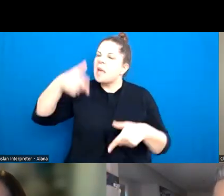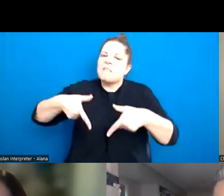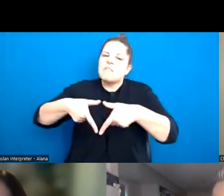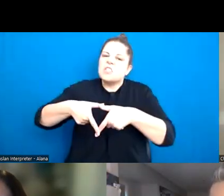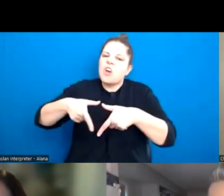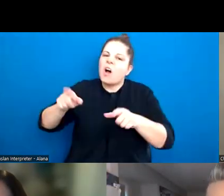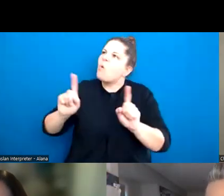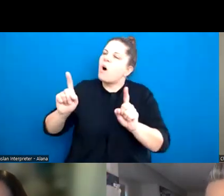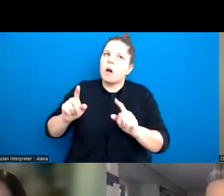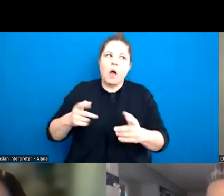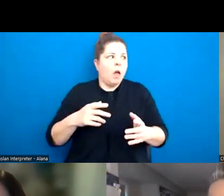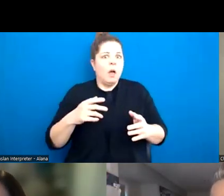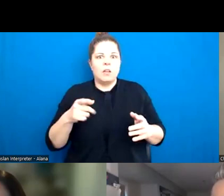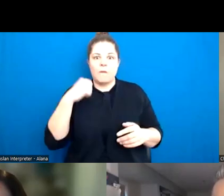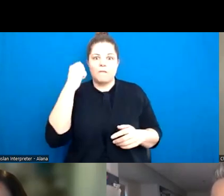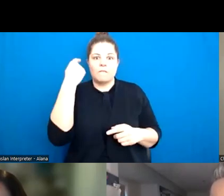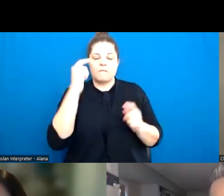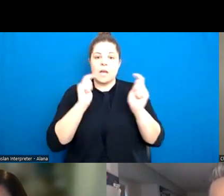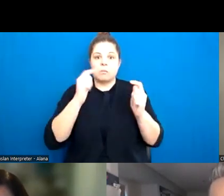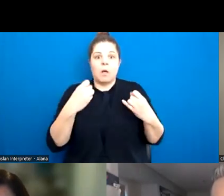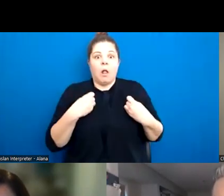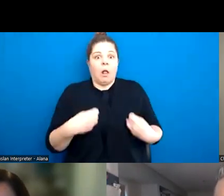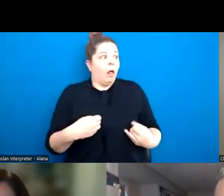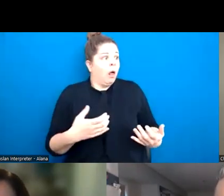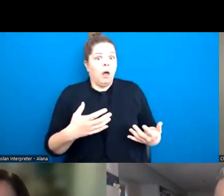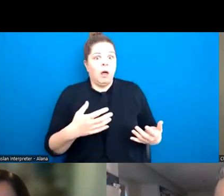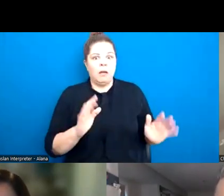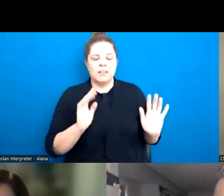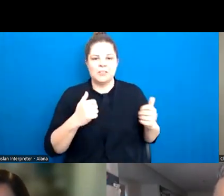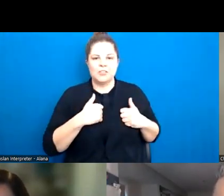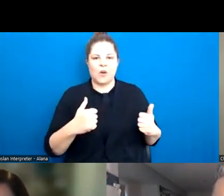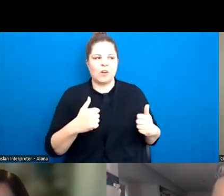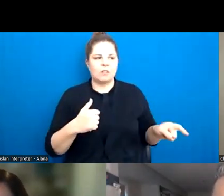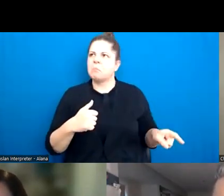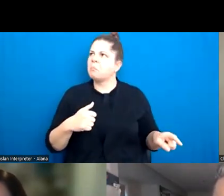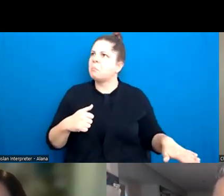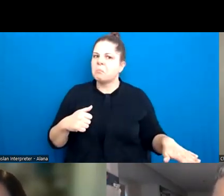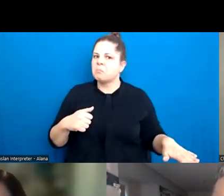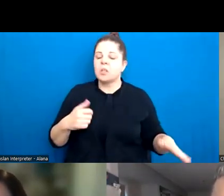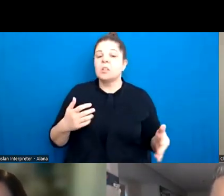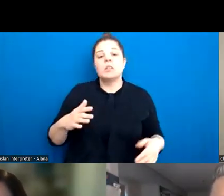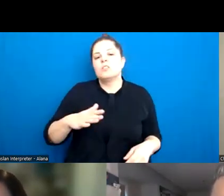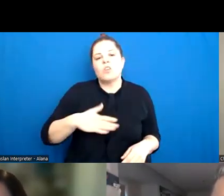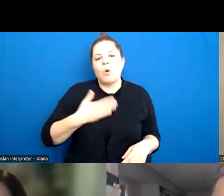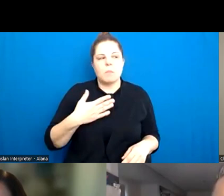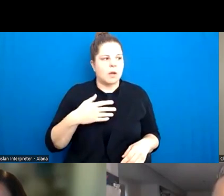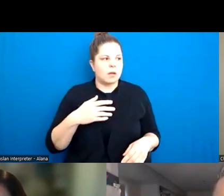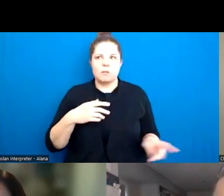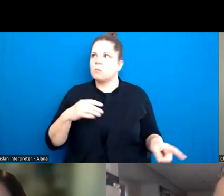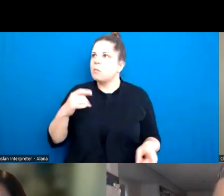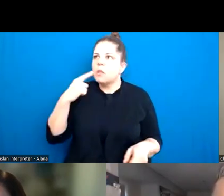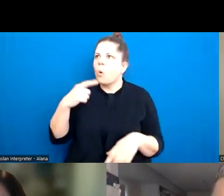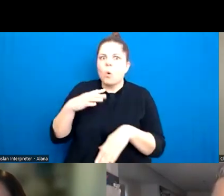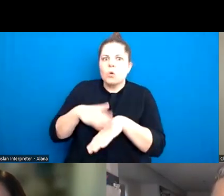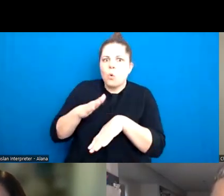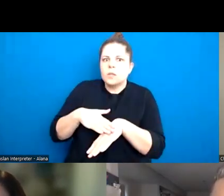she kind of went, and without meaning to communicated to her toddler that this was something taboo. And the word